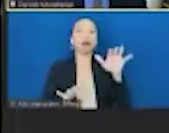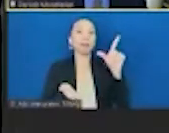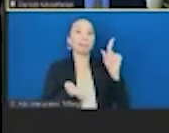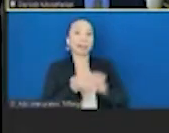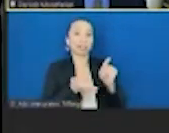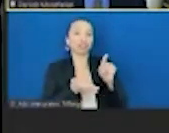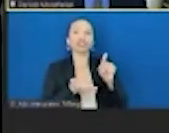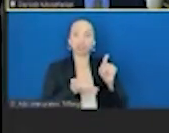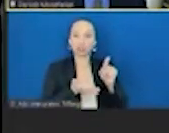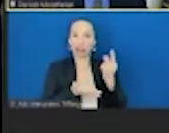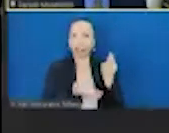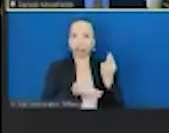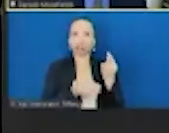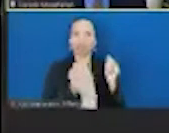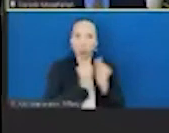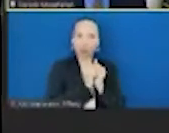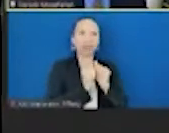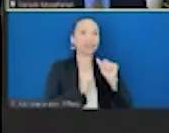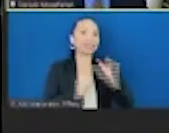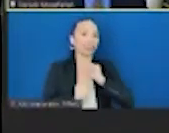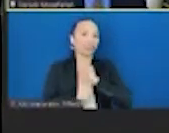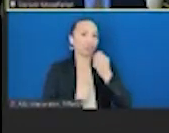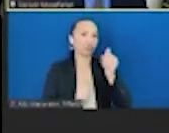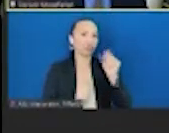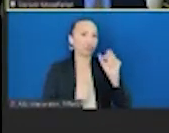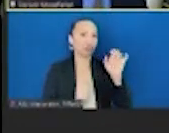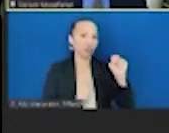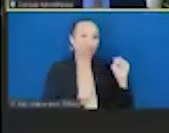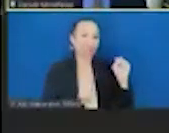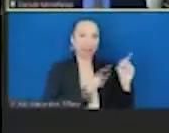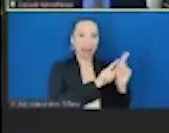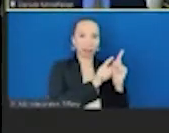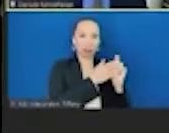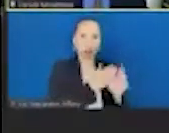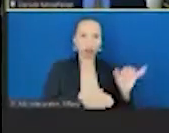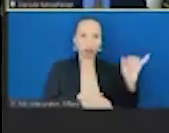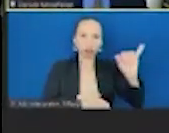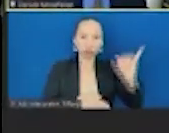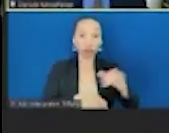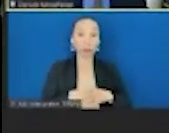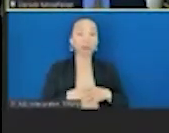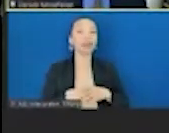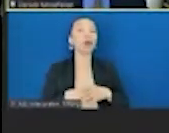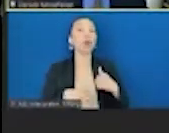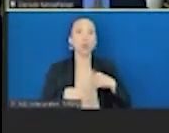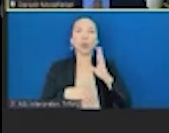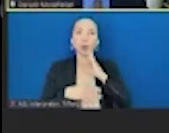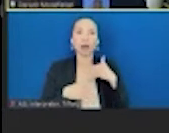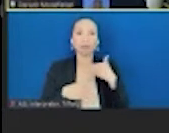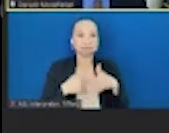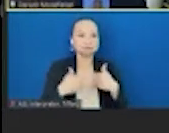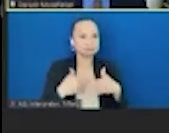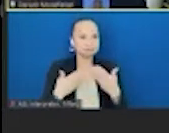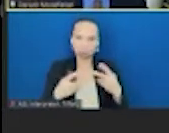paper, which we published last year. I'm happy to share this with you. At the pace we're going, we're going to figure out all of this stuff, but it's going to take us